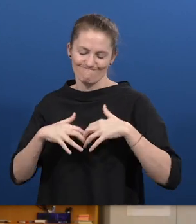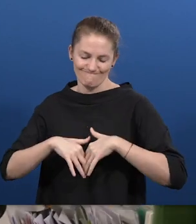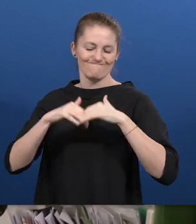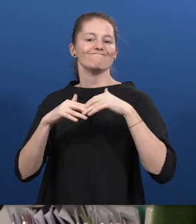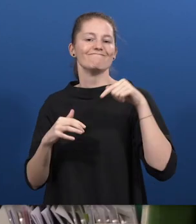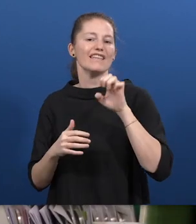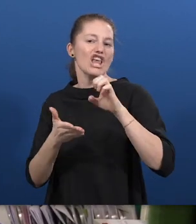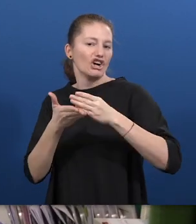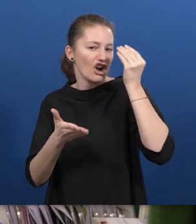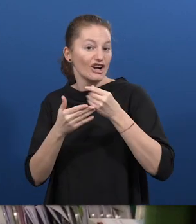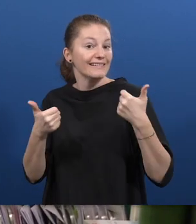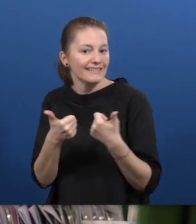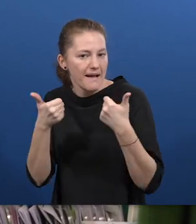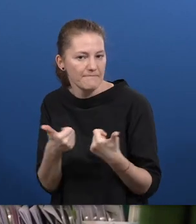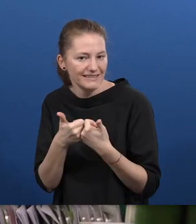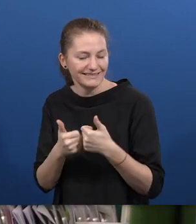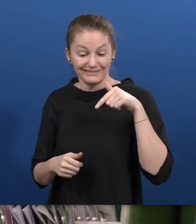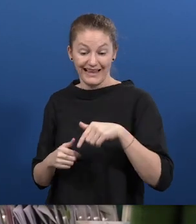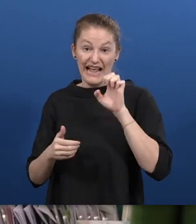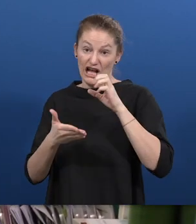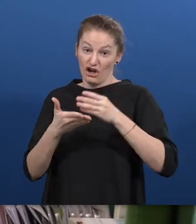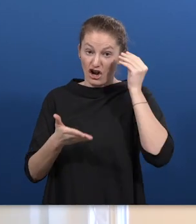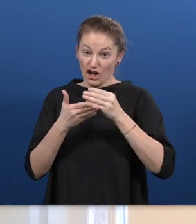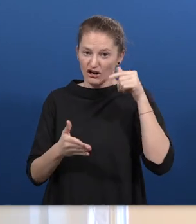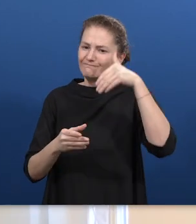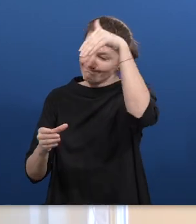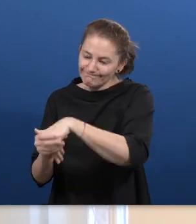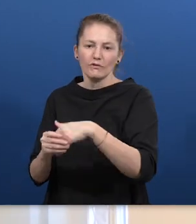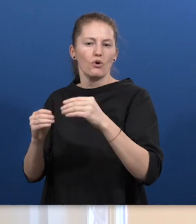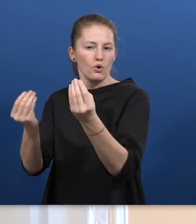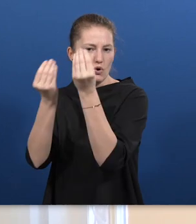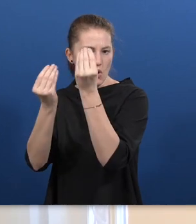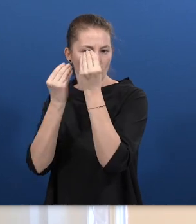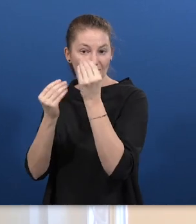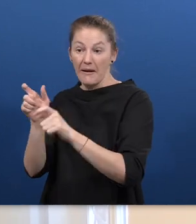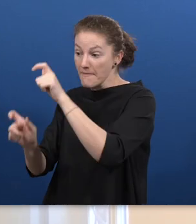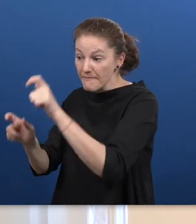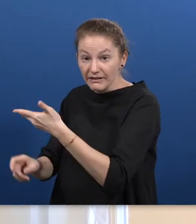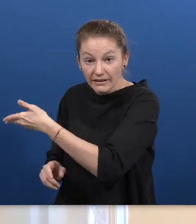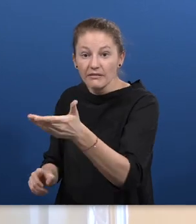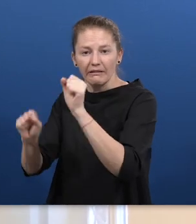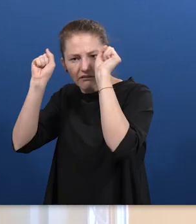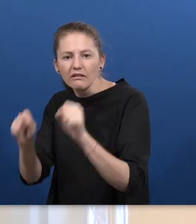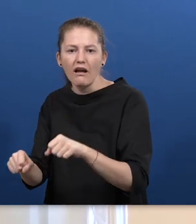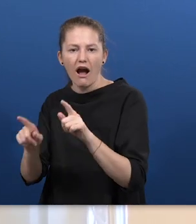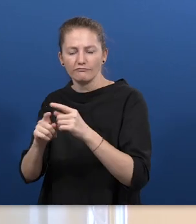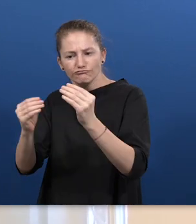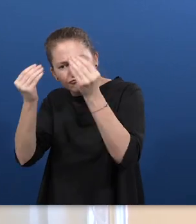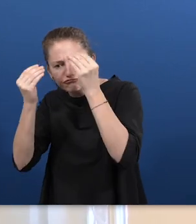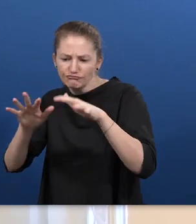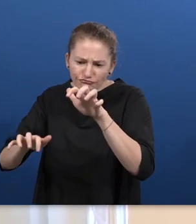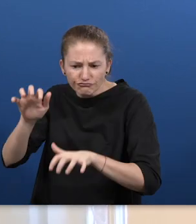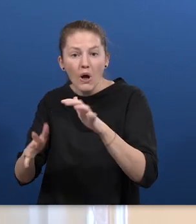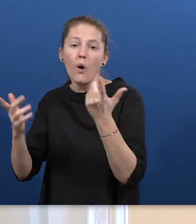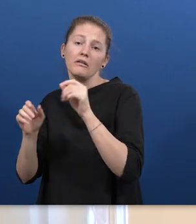do. That is why we decided to create our own e-learning games. Our e-learning is used inside of our courses, but participants